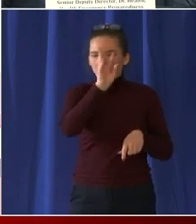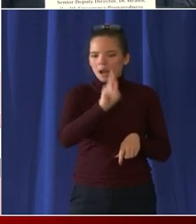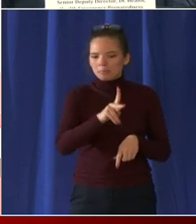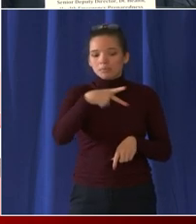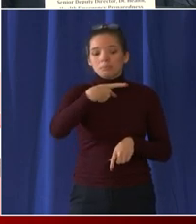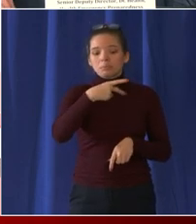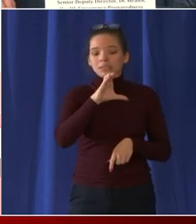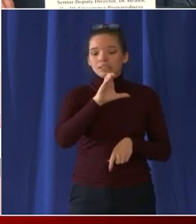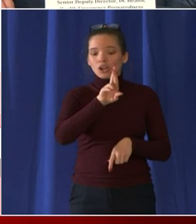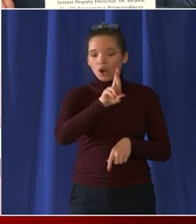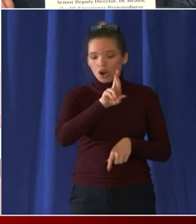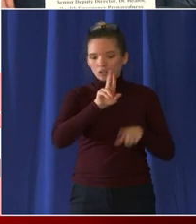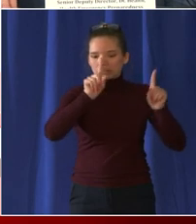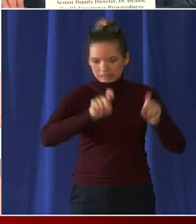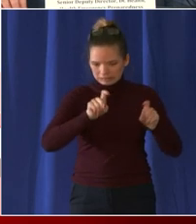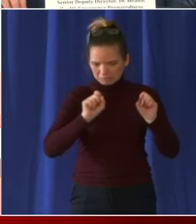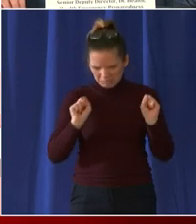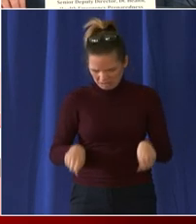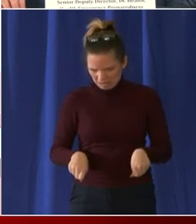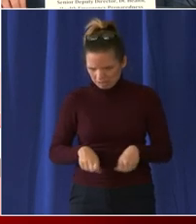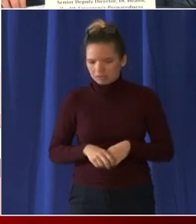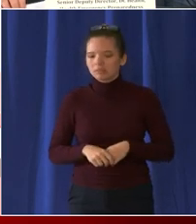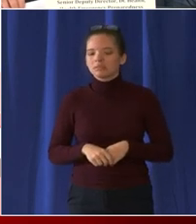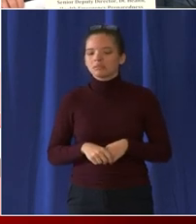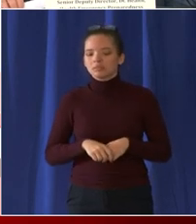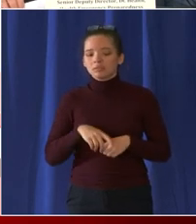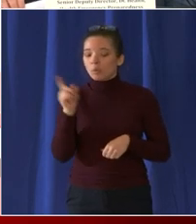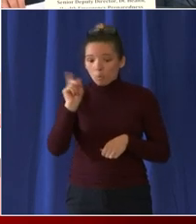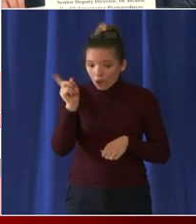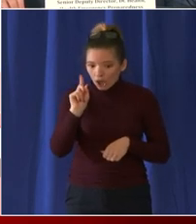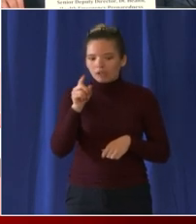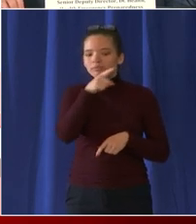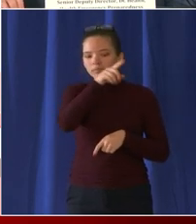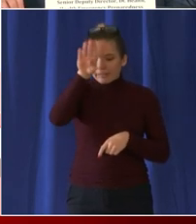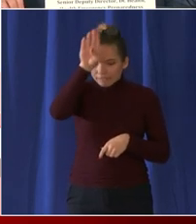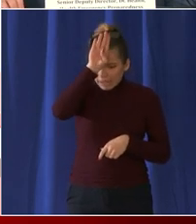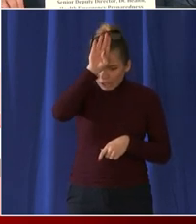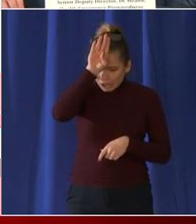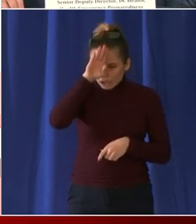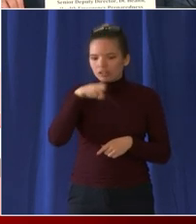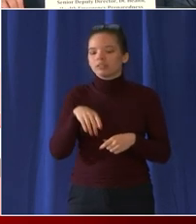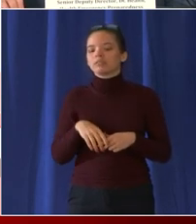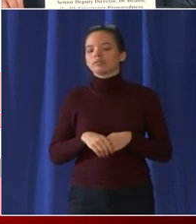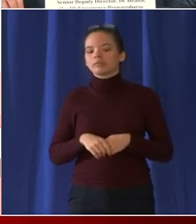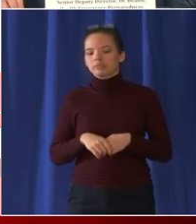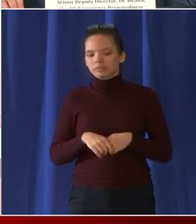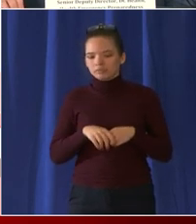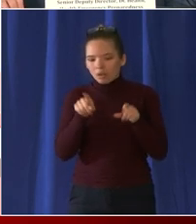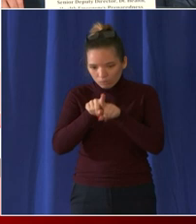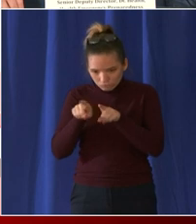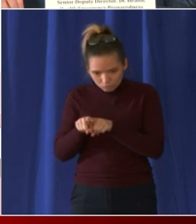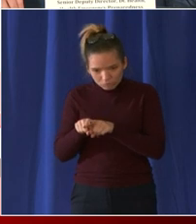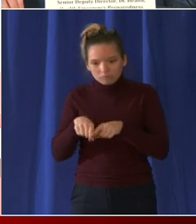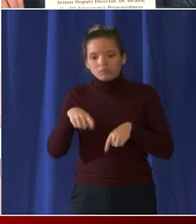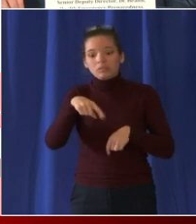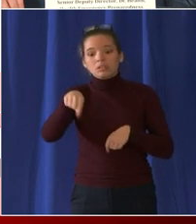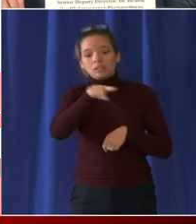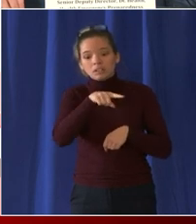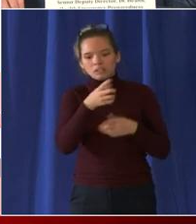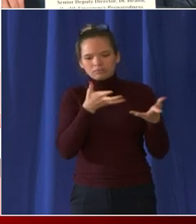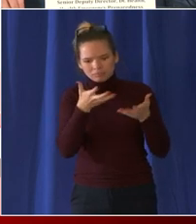testing and those are located at our firehouses throughout the city and we've recently partnered with the CDC to provide another testing location